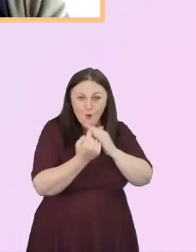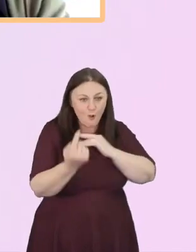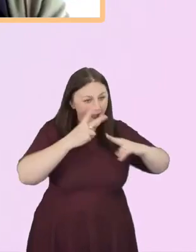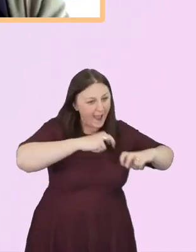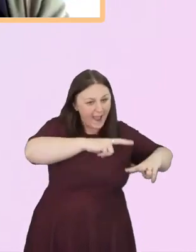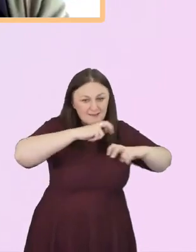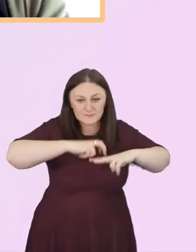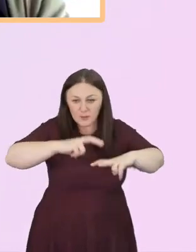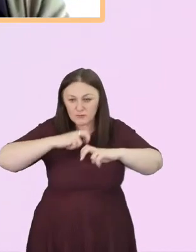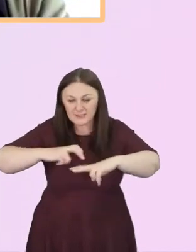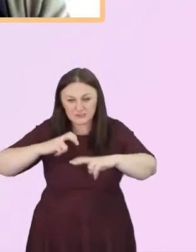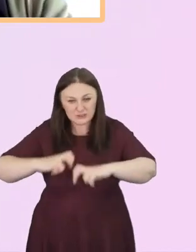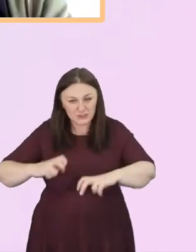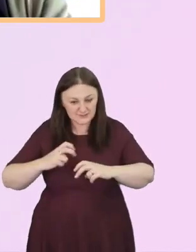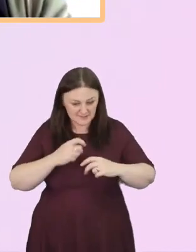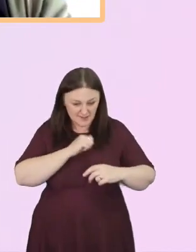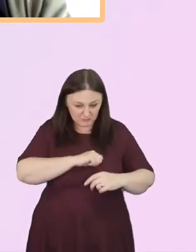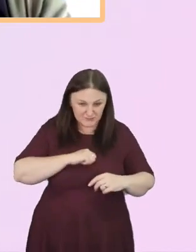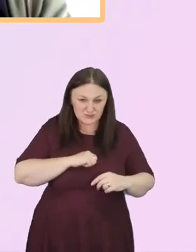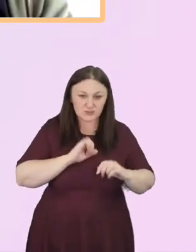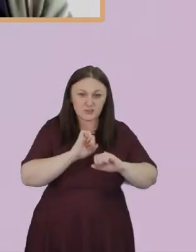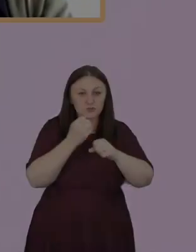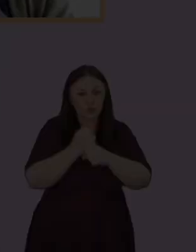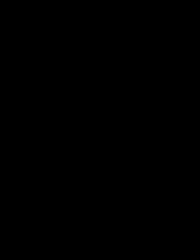go well in this matter. God bless.